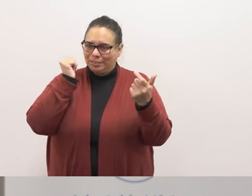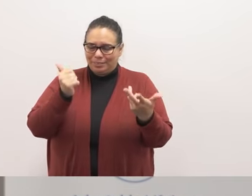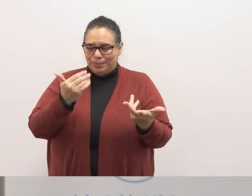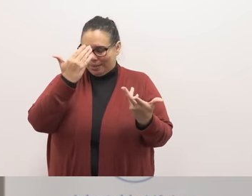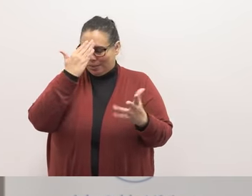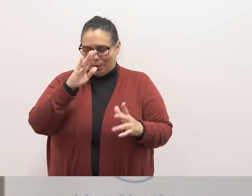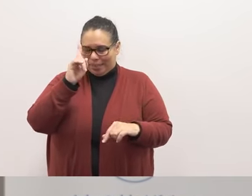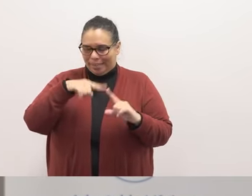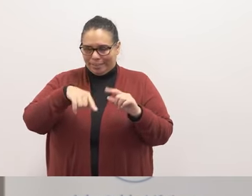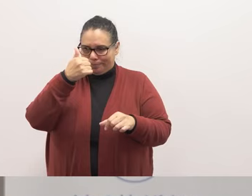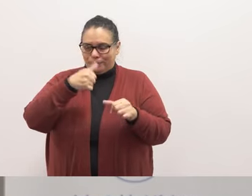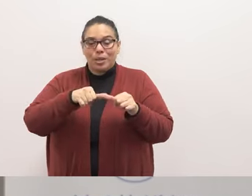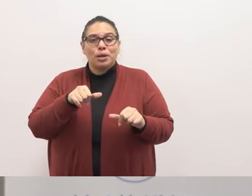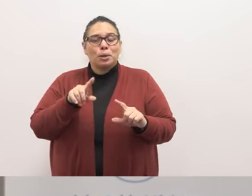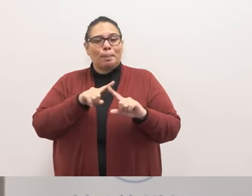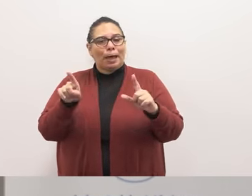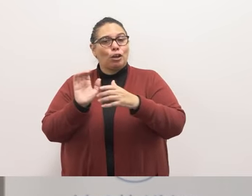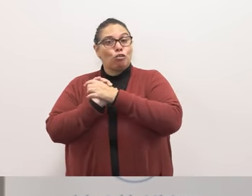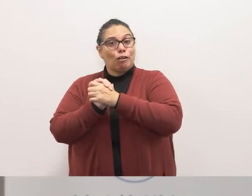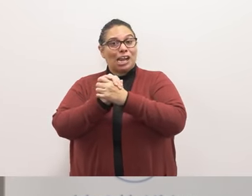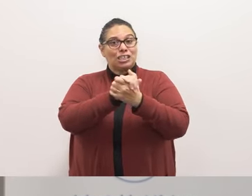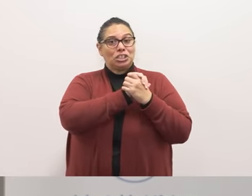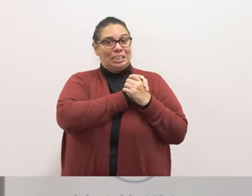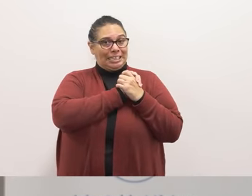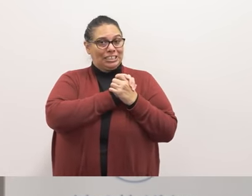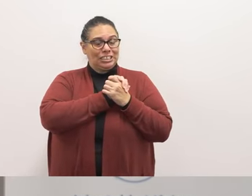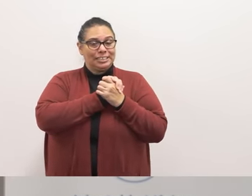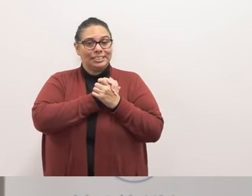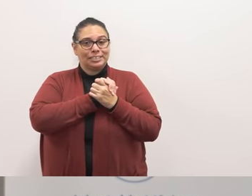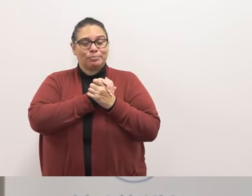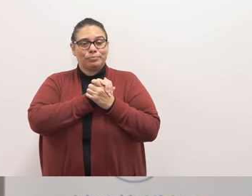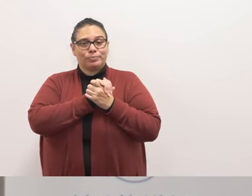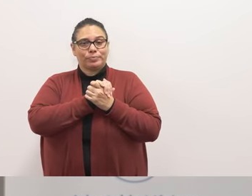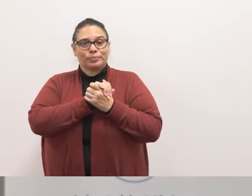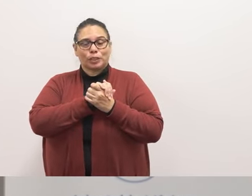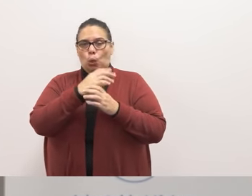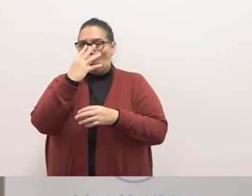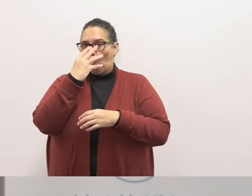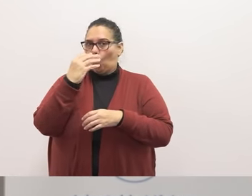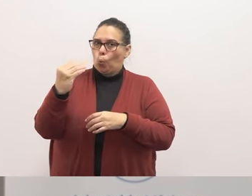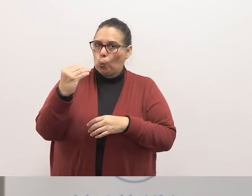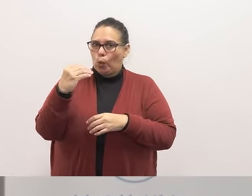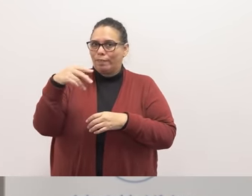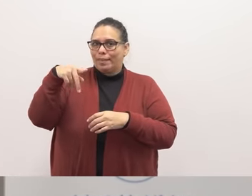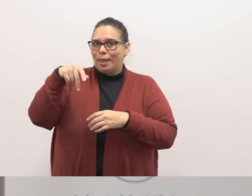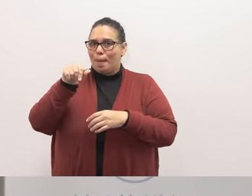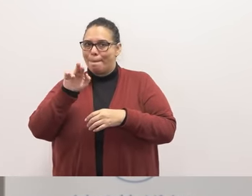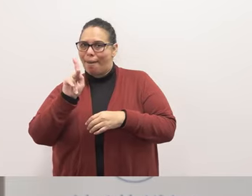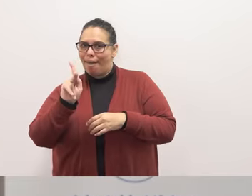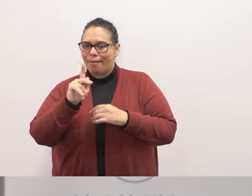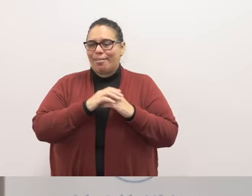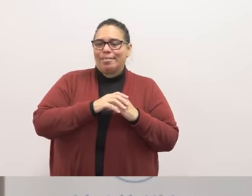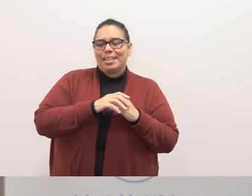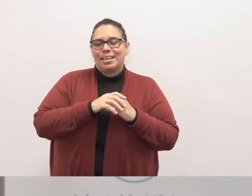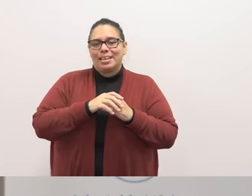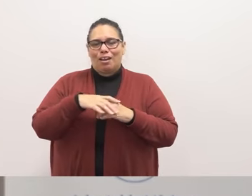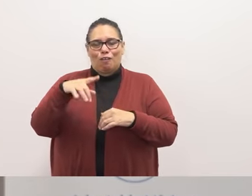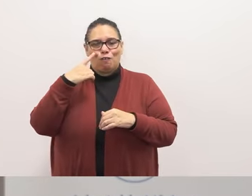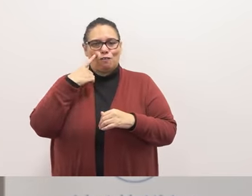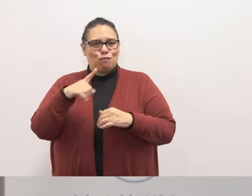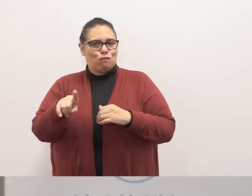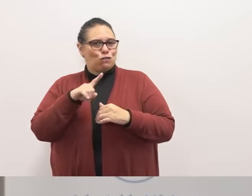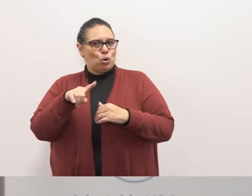um so congratulations congratulations to the wolf pack wolf pack for this uh